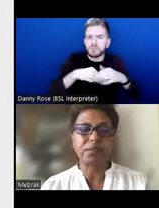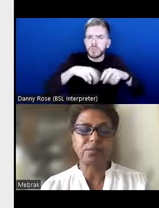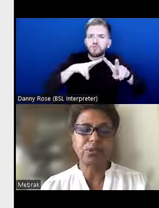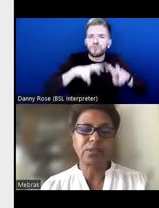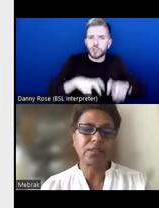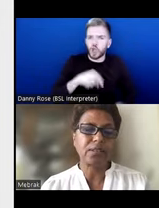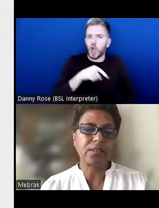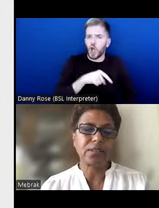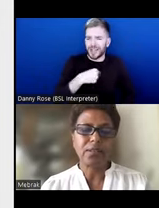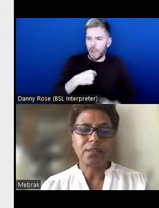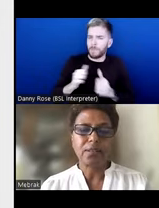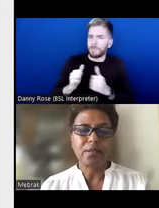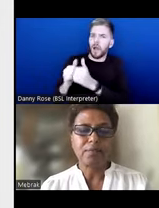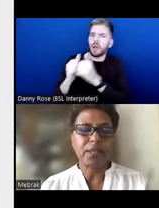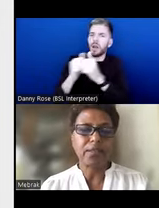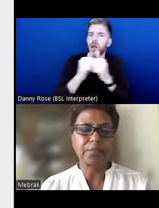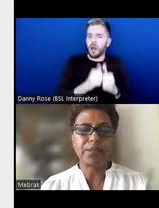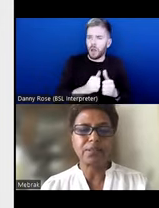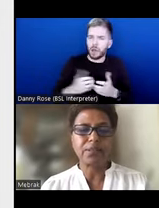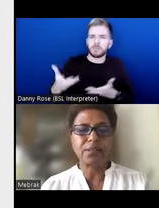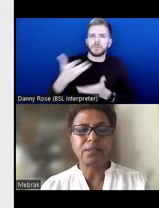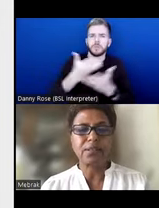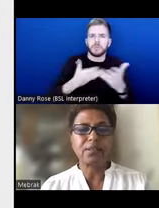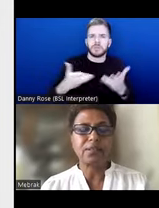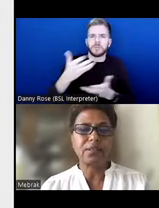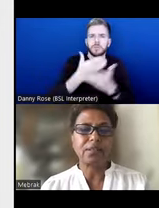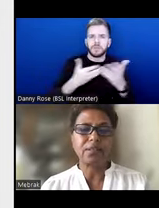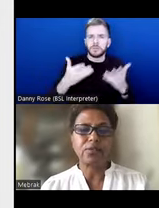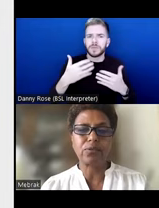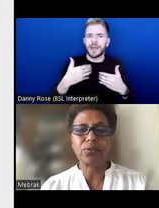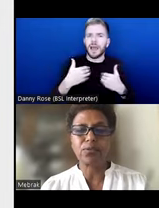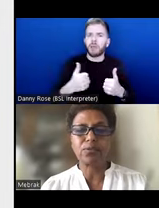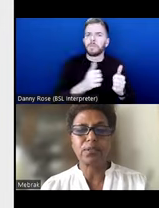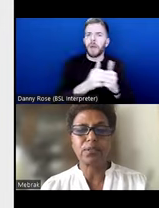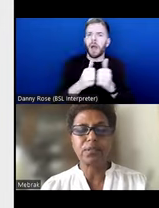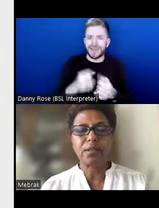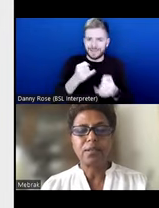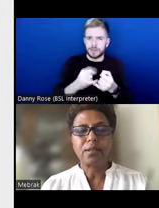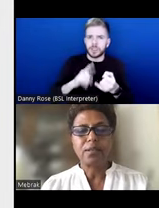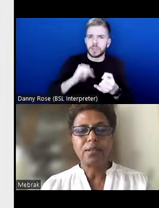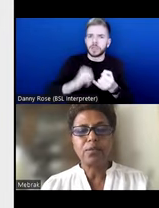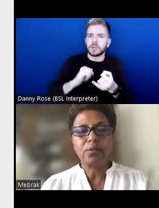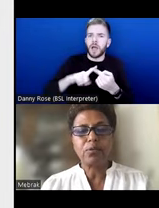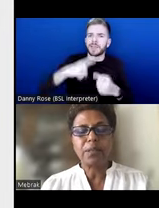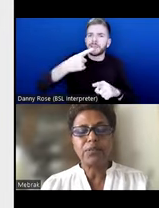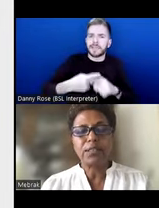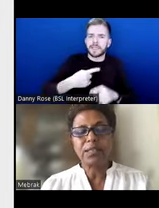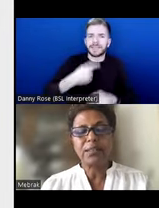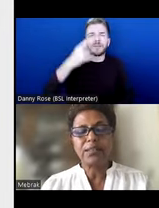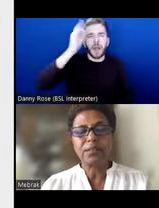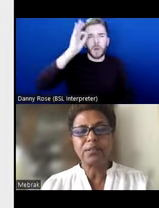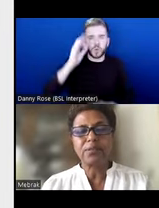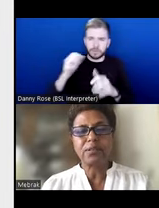partners, which is the health partners in Sussex and the local authorities. And it's all about